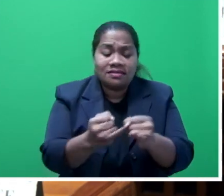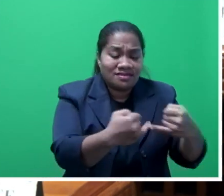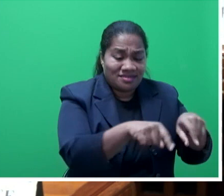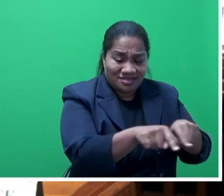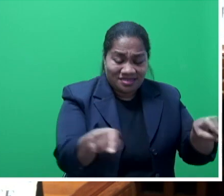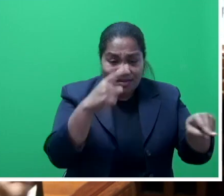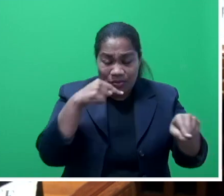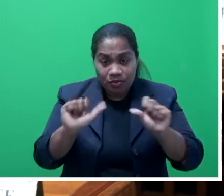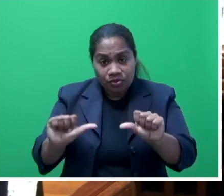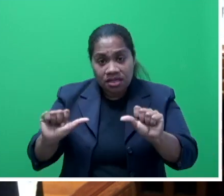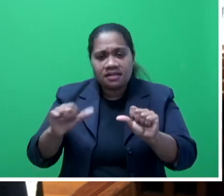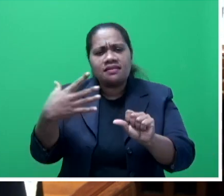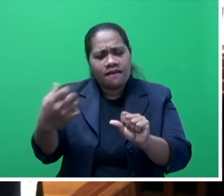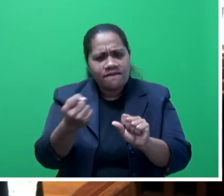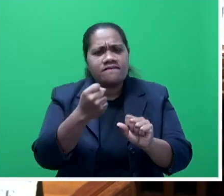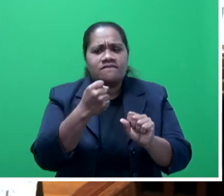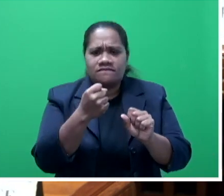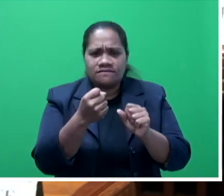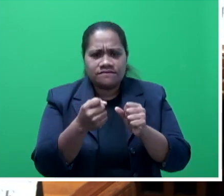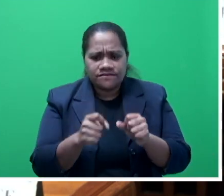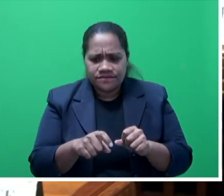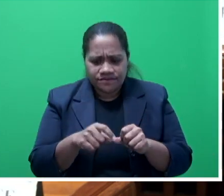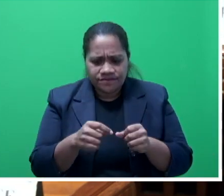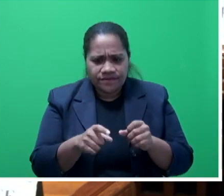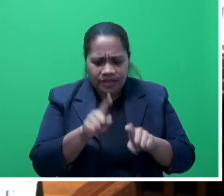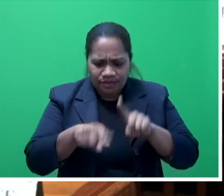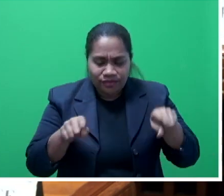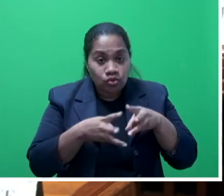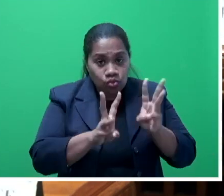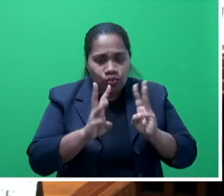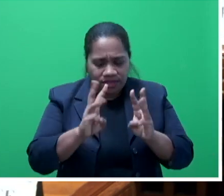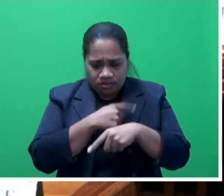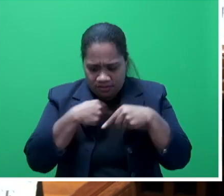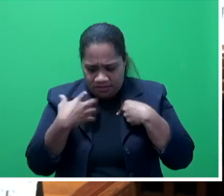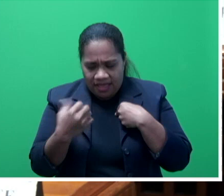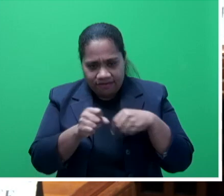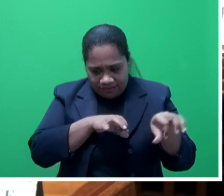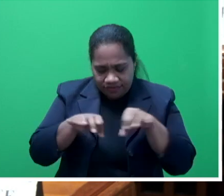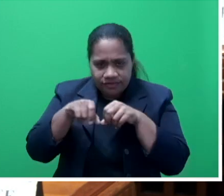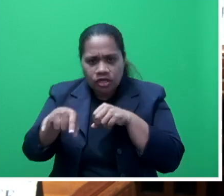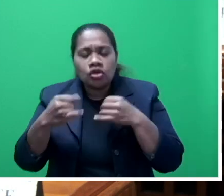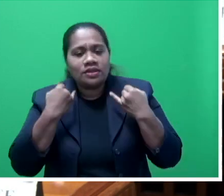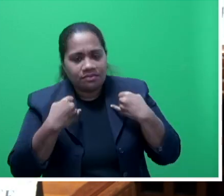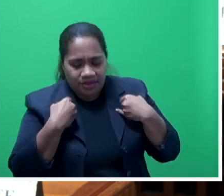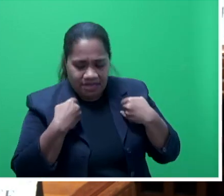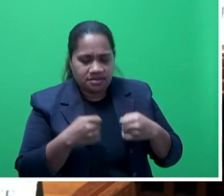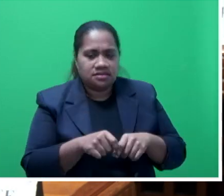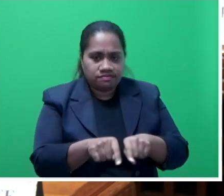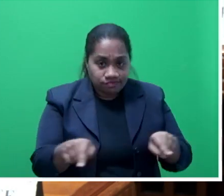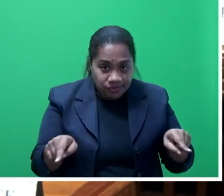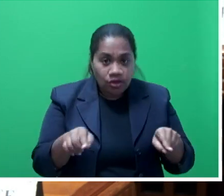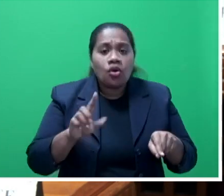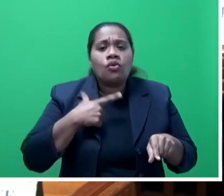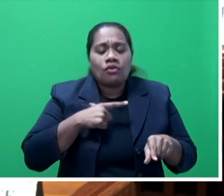measures taken and strategies, Mr Speaker sir, again implemented on the ground. As per the